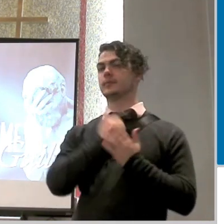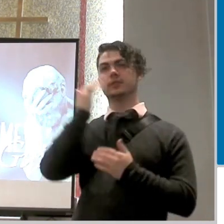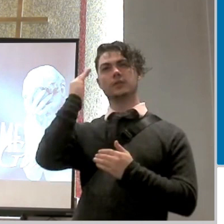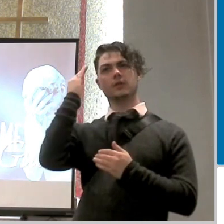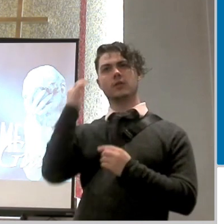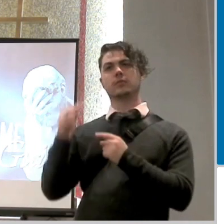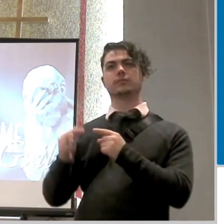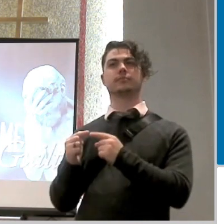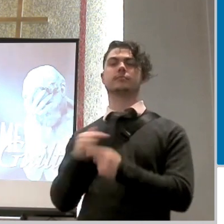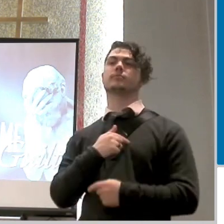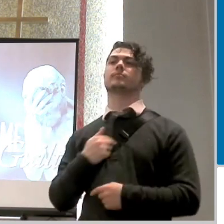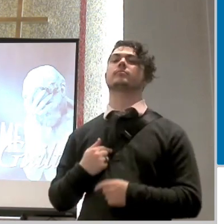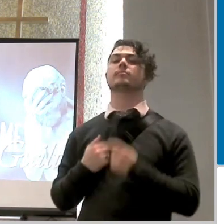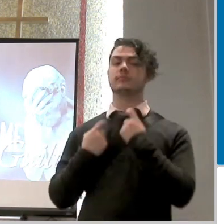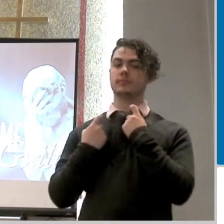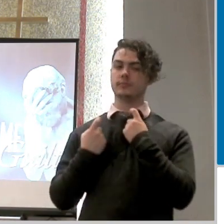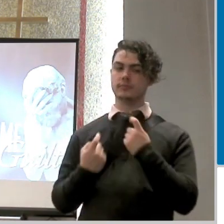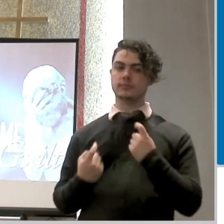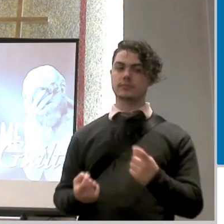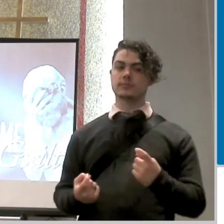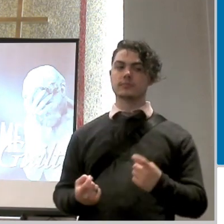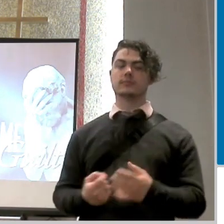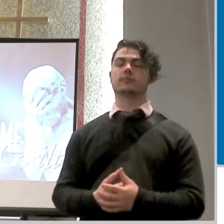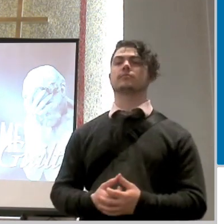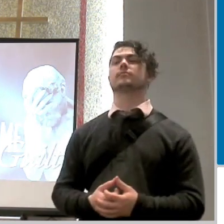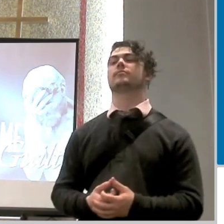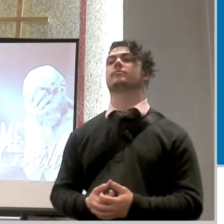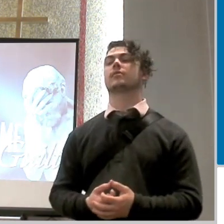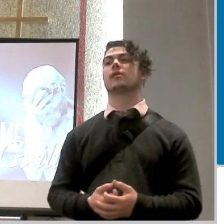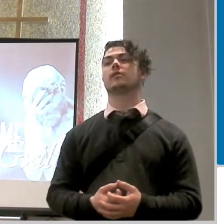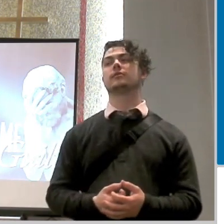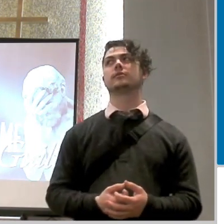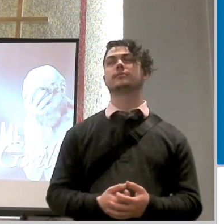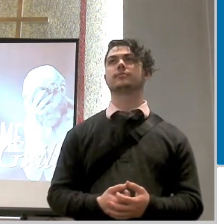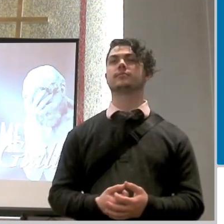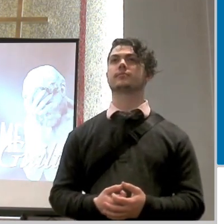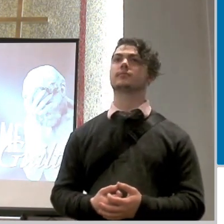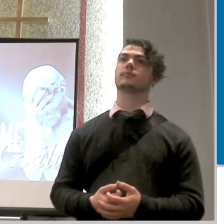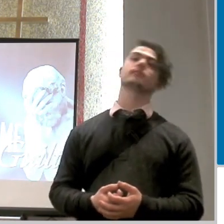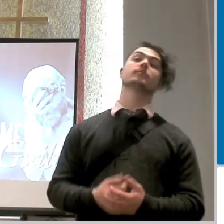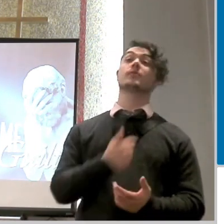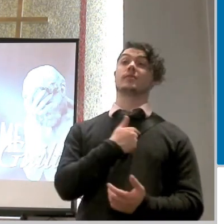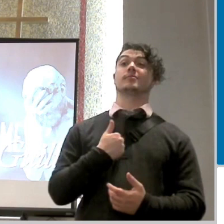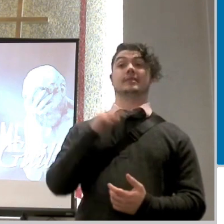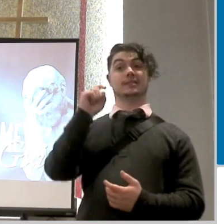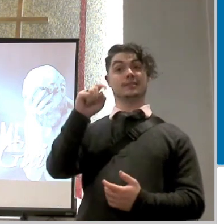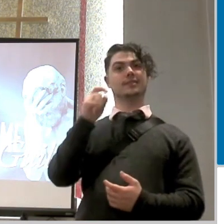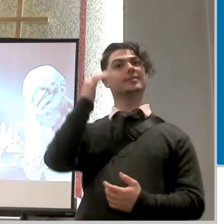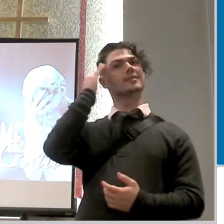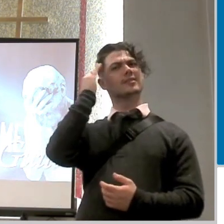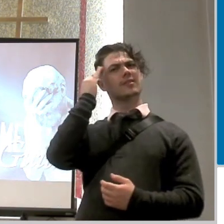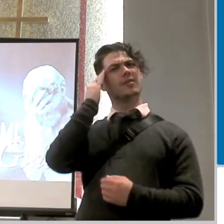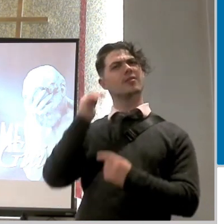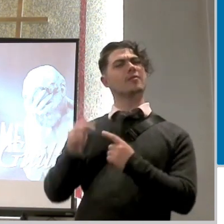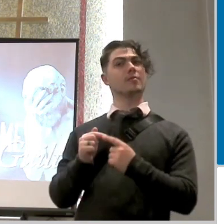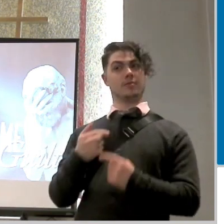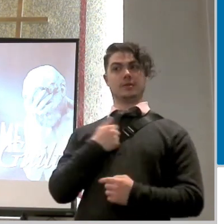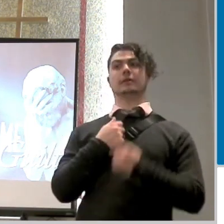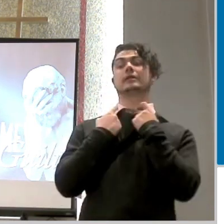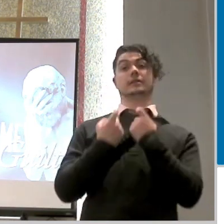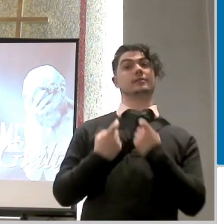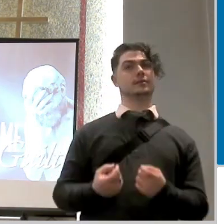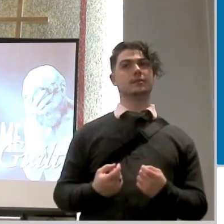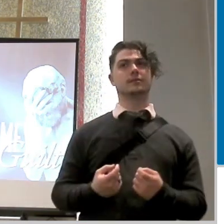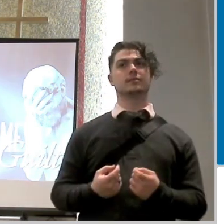sinned think about that right we need to know when we've sinned against him or someone else